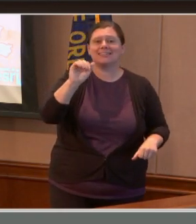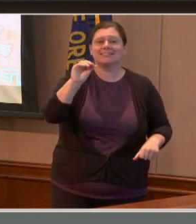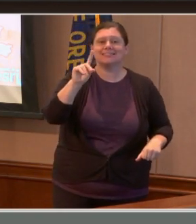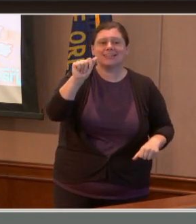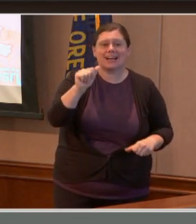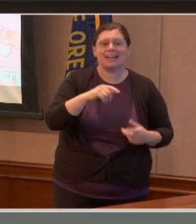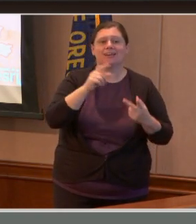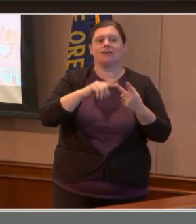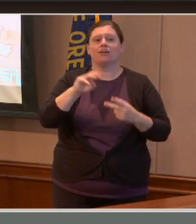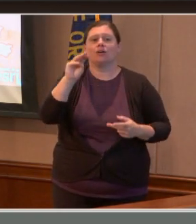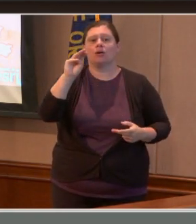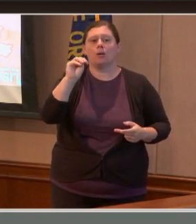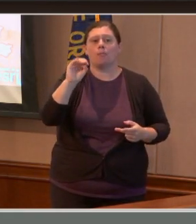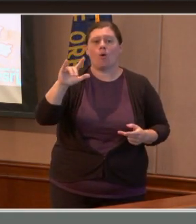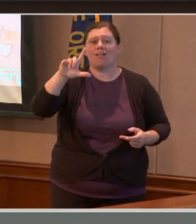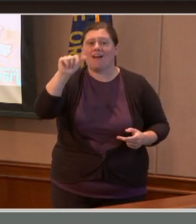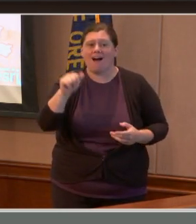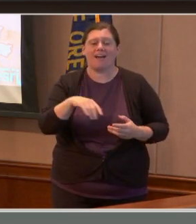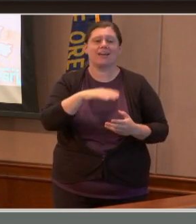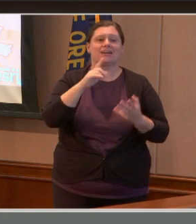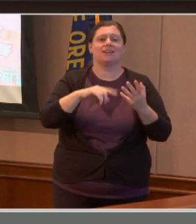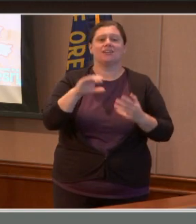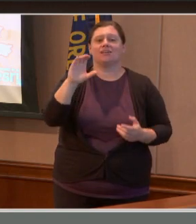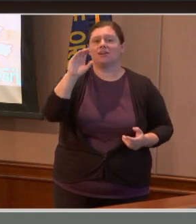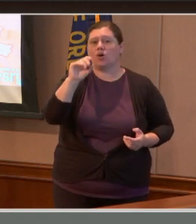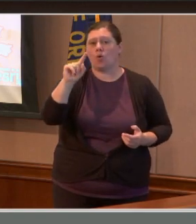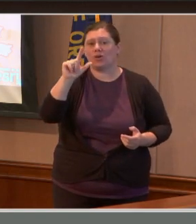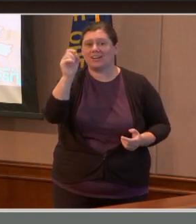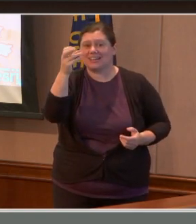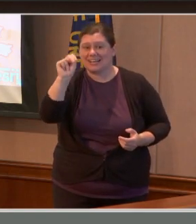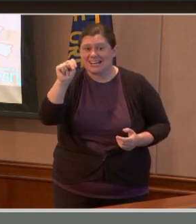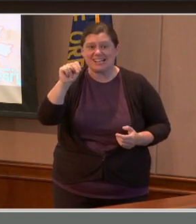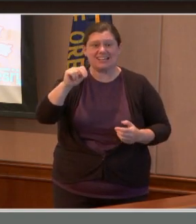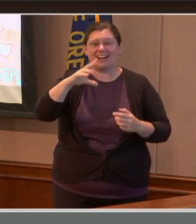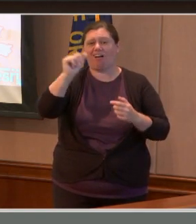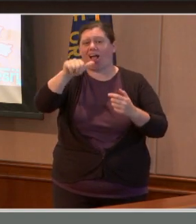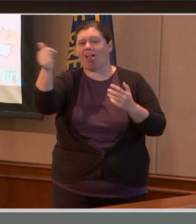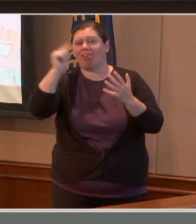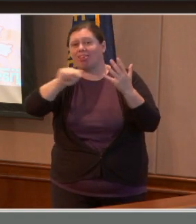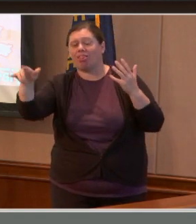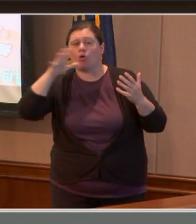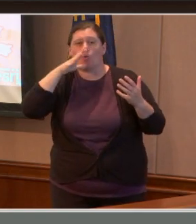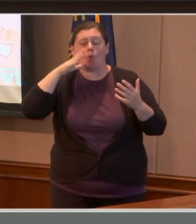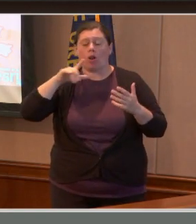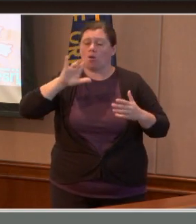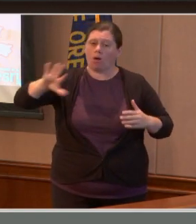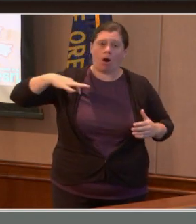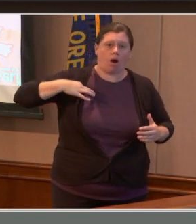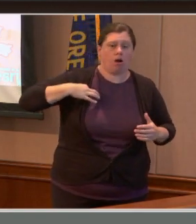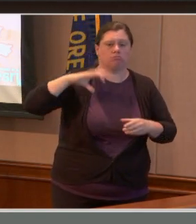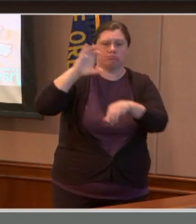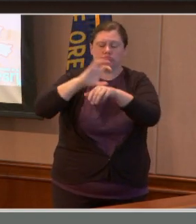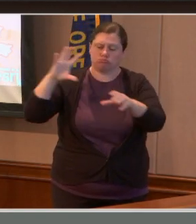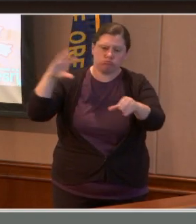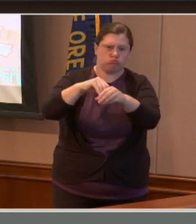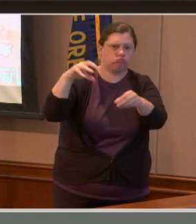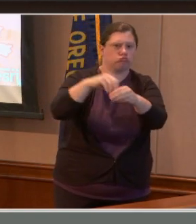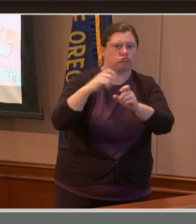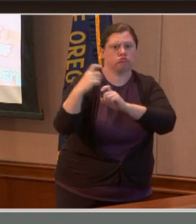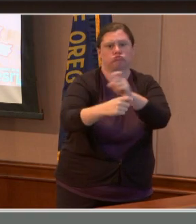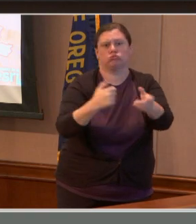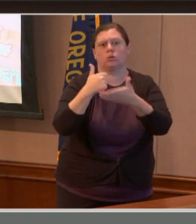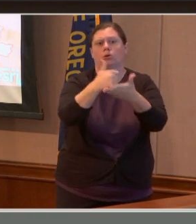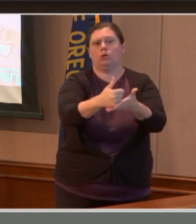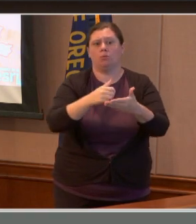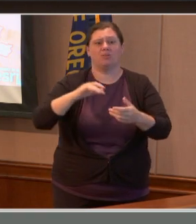individuals stepped up. But what's really even more touching is seeing churches come throughout Clackamas County and beyond.